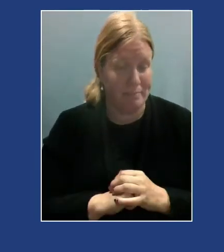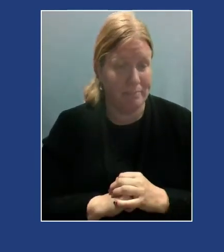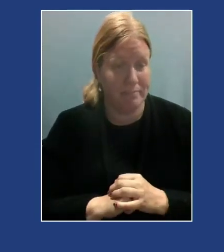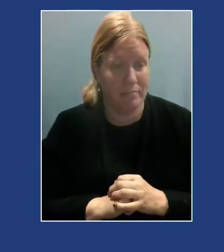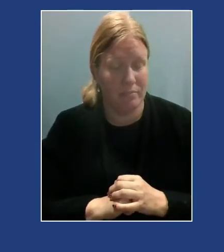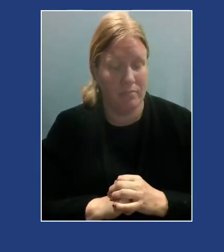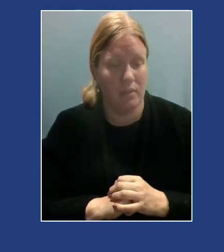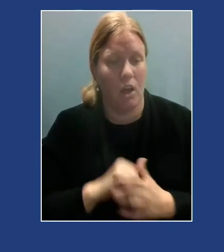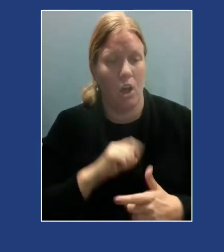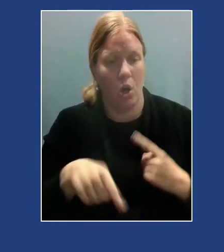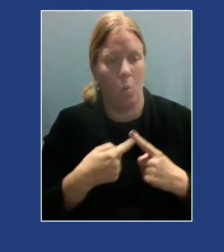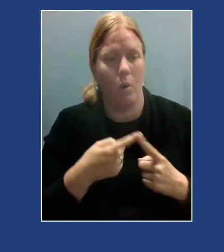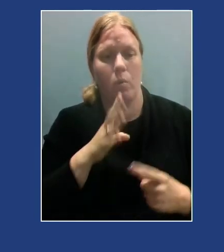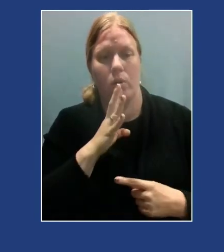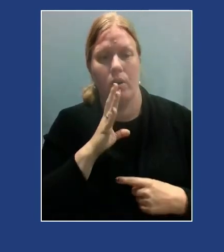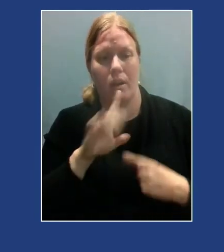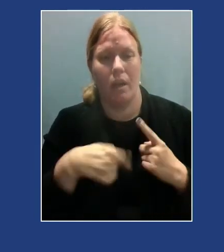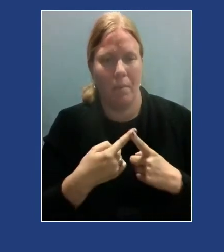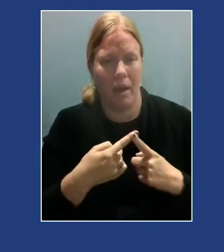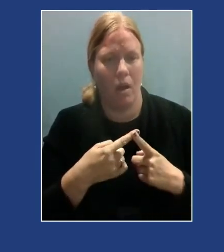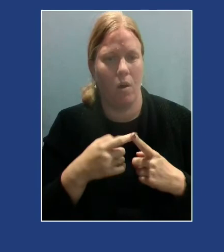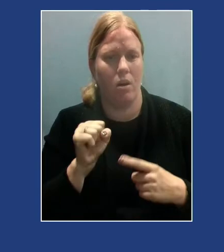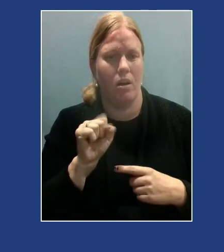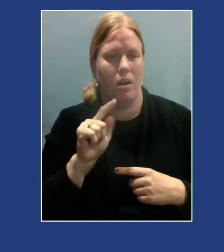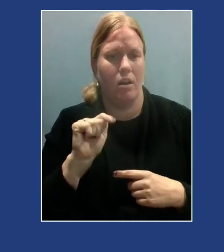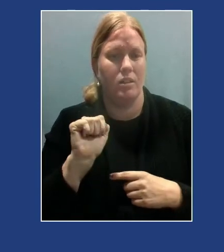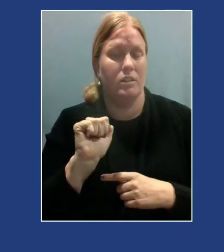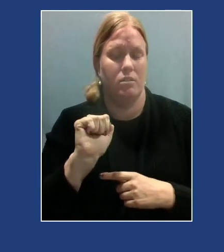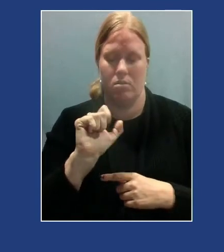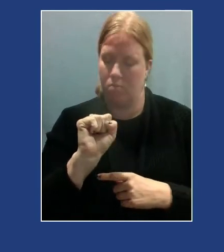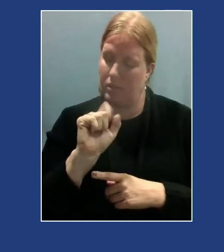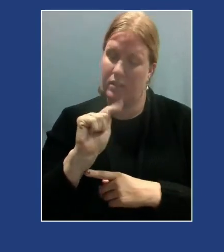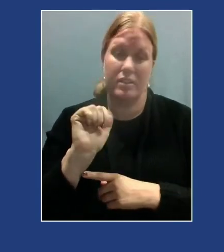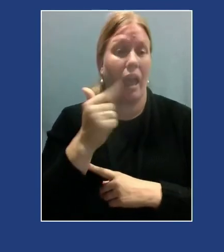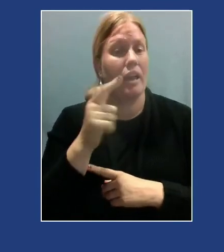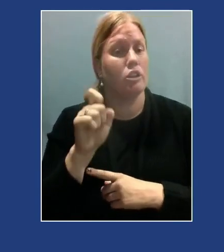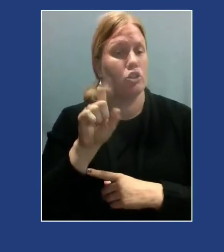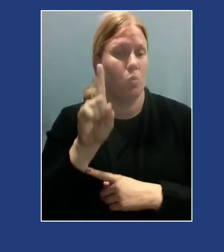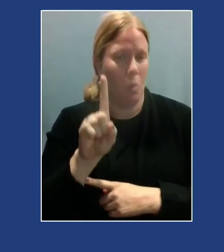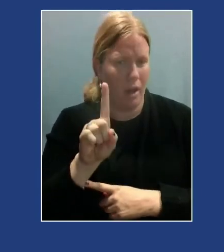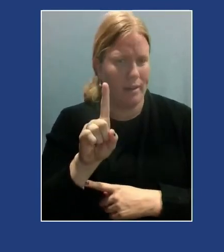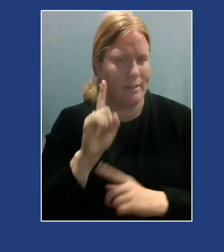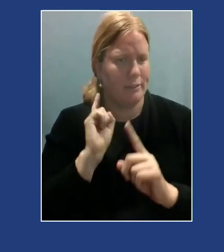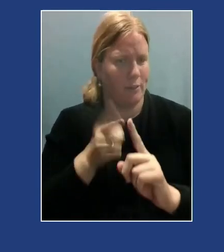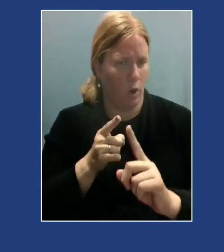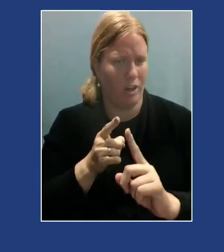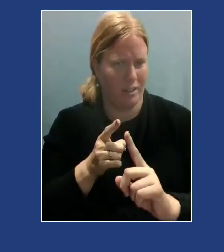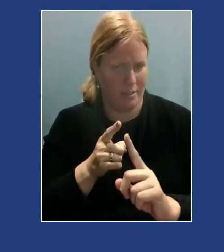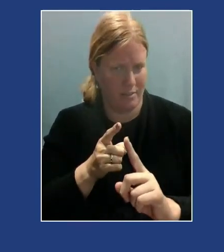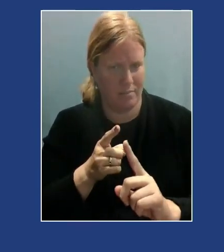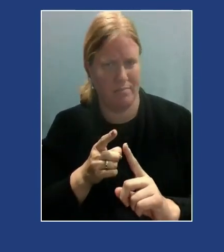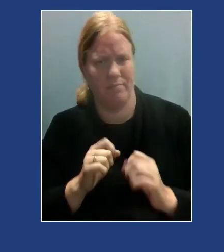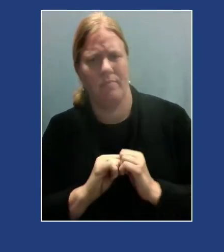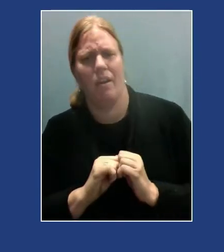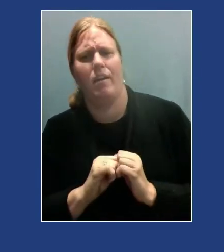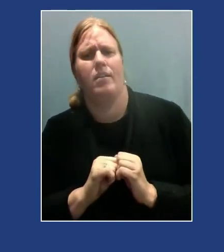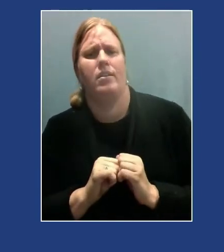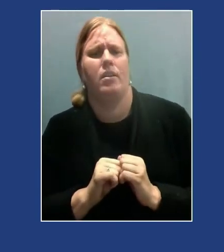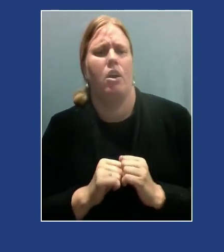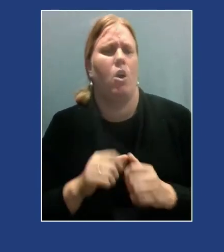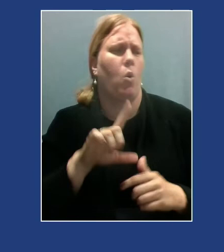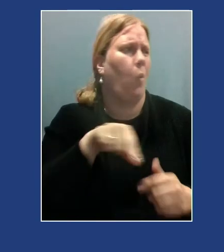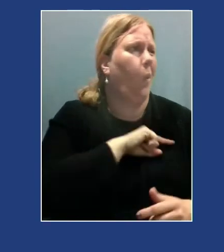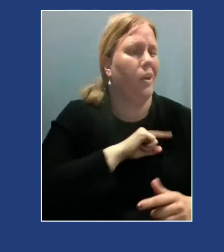about stage one targets in DBT, life-threatening behaviors, therapy-interfering behaviors, quality of life-interfering behaviors,